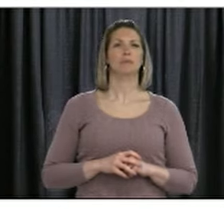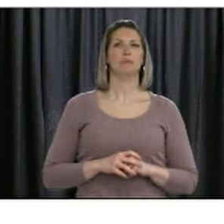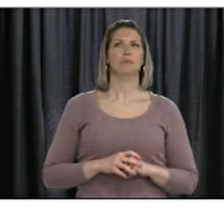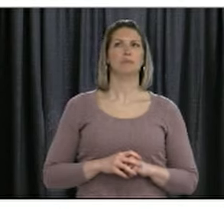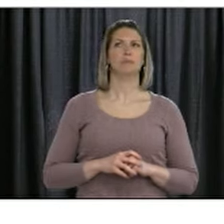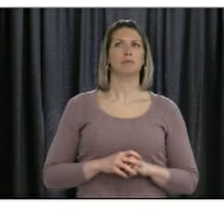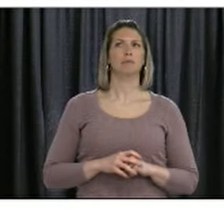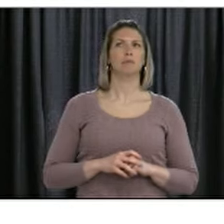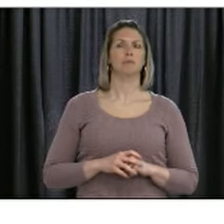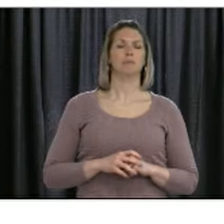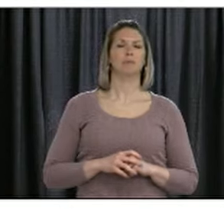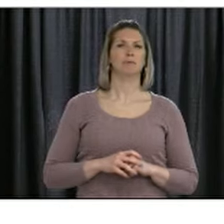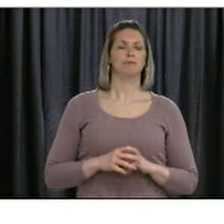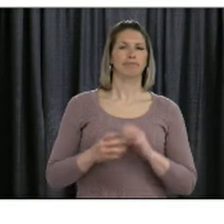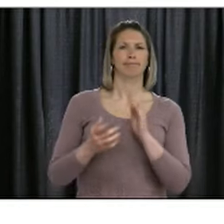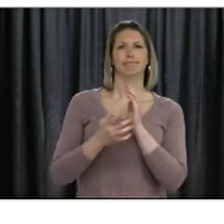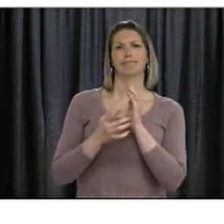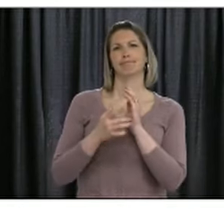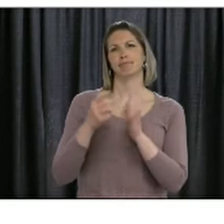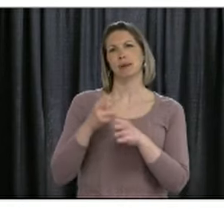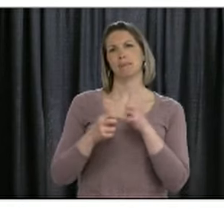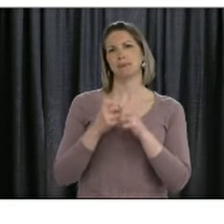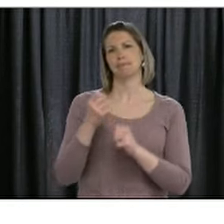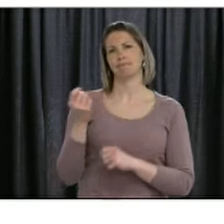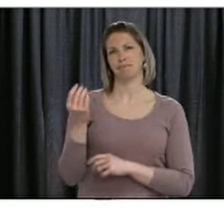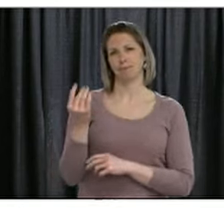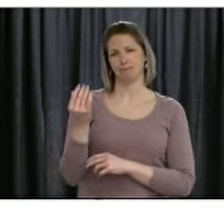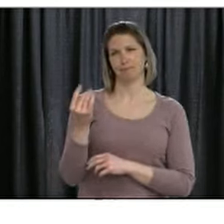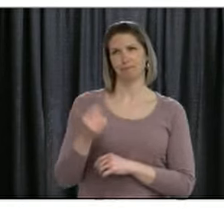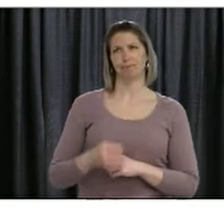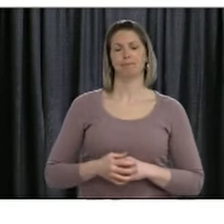Operator, can you check to see if Ben Murphy is registered there for a call?